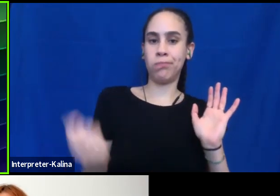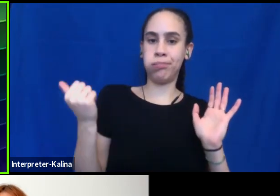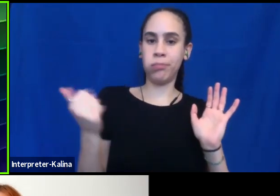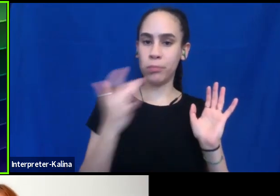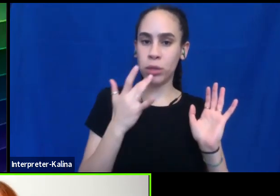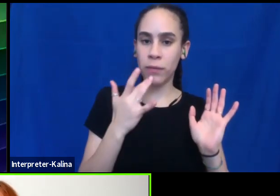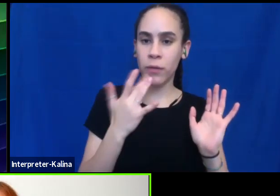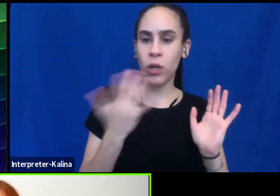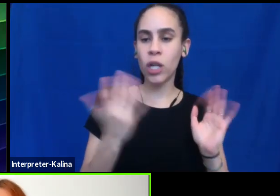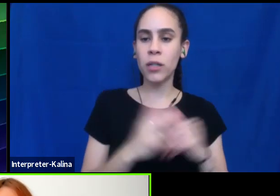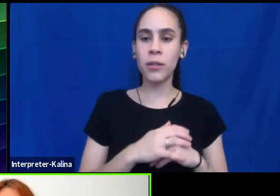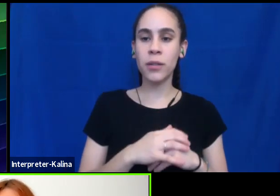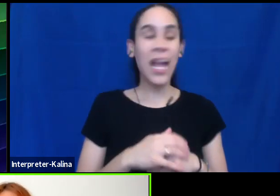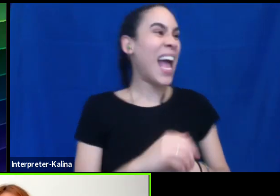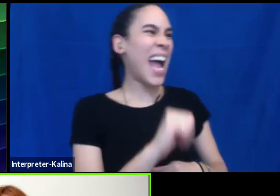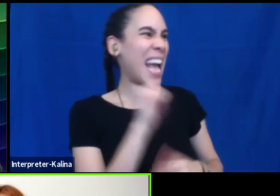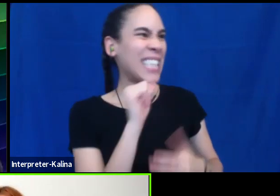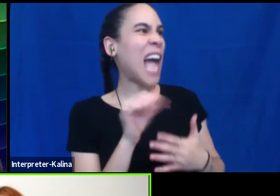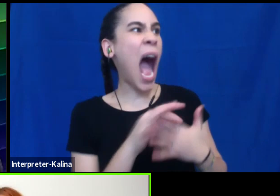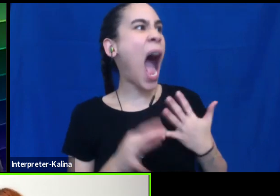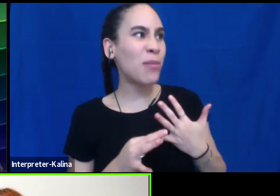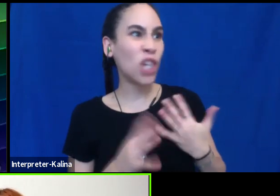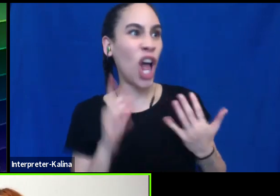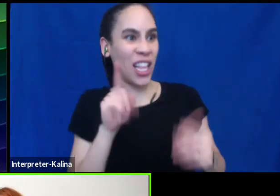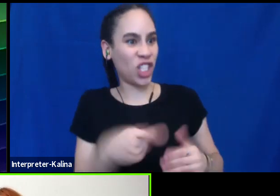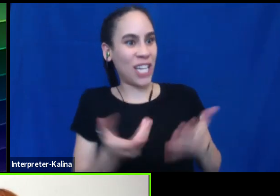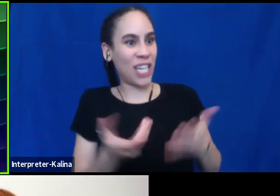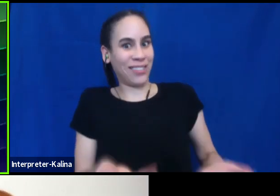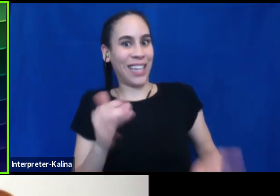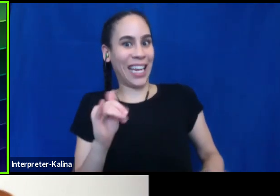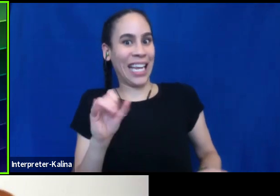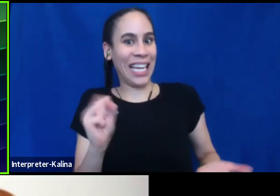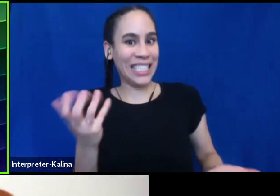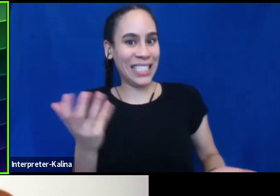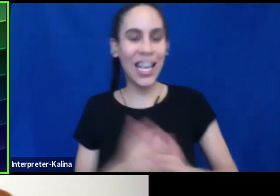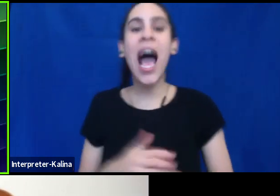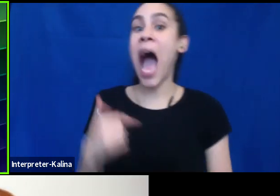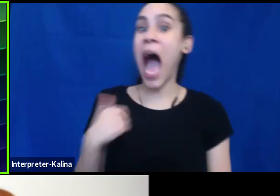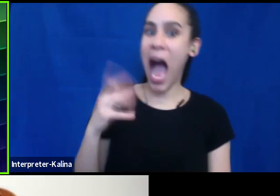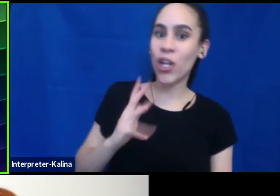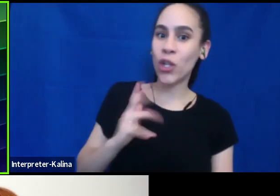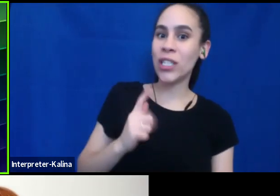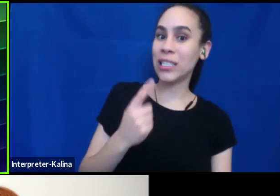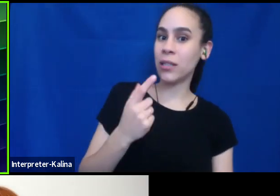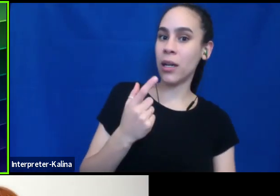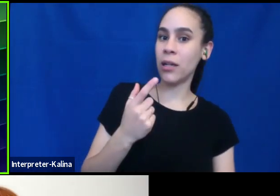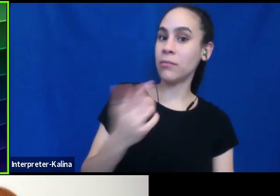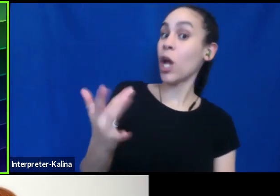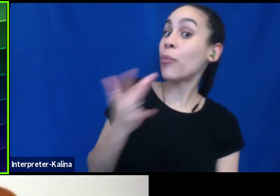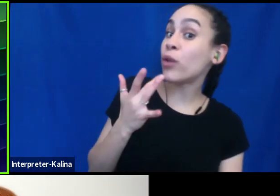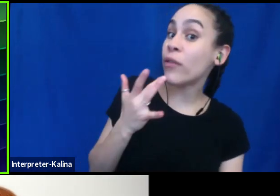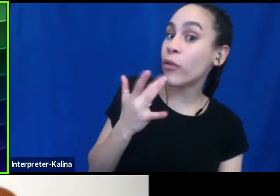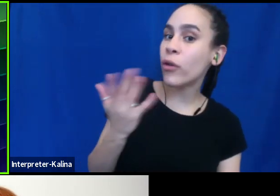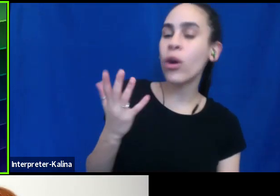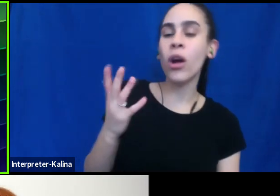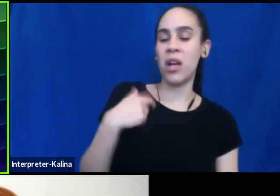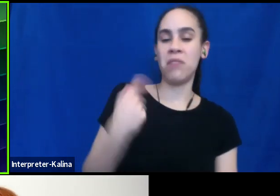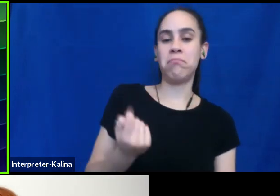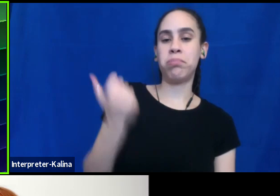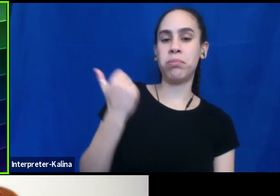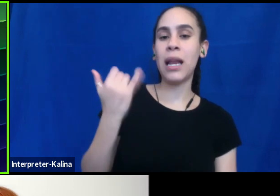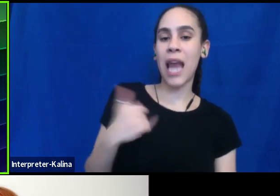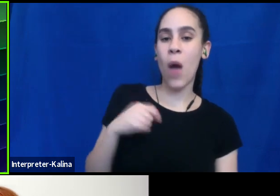um, just a little, it's not optional. It just is. So I actually, I used to say preferred all the time and now I've dropped that and I just ask people with their pronouns.